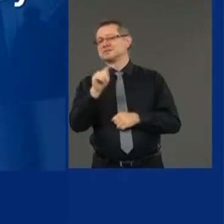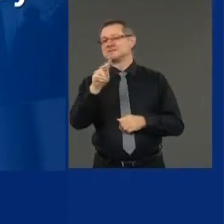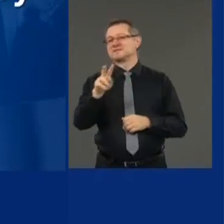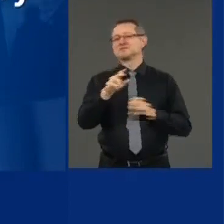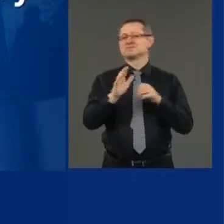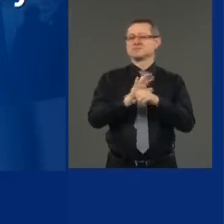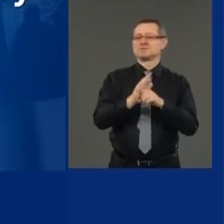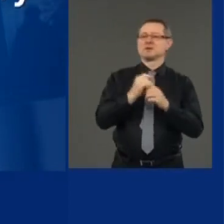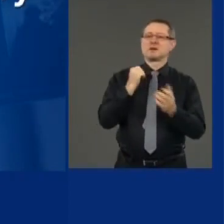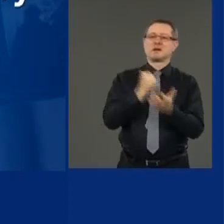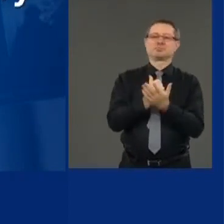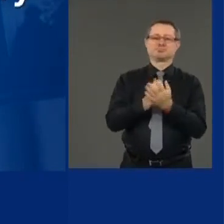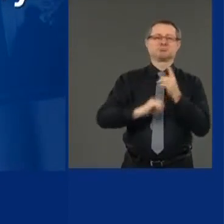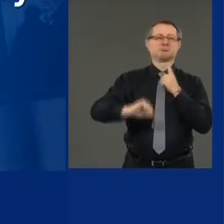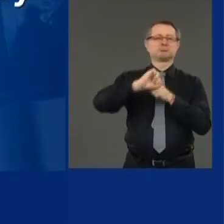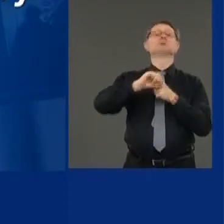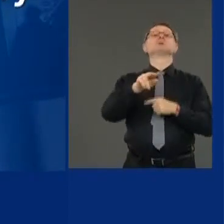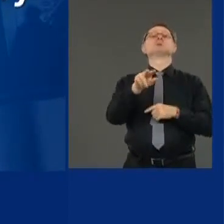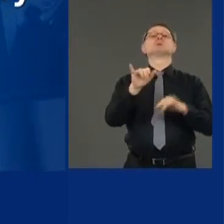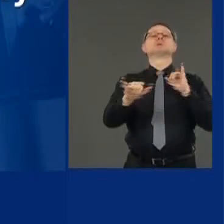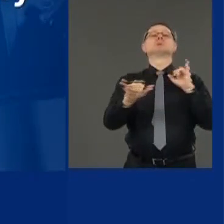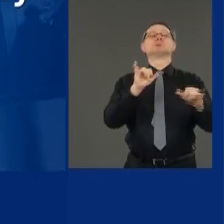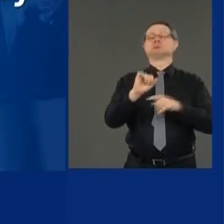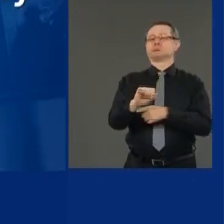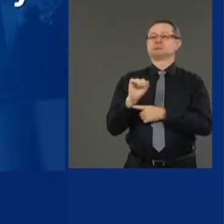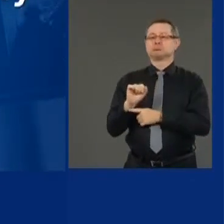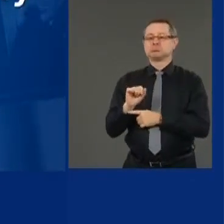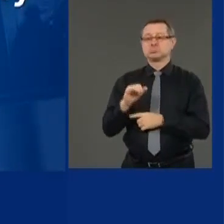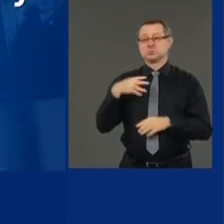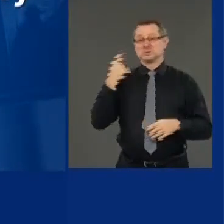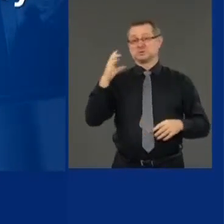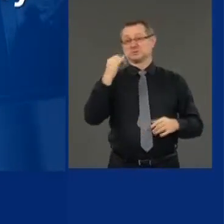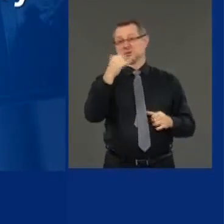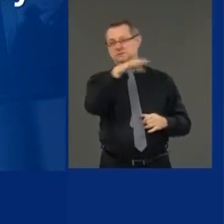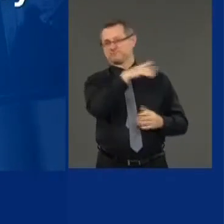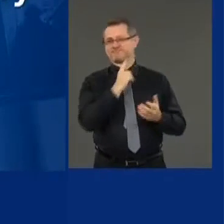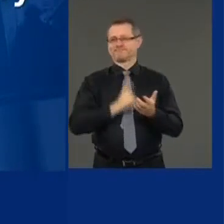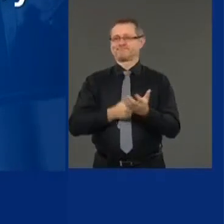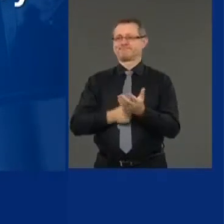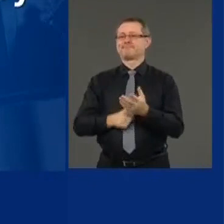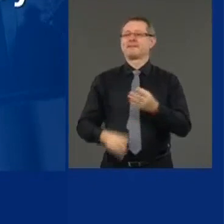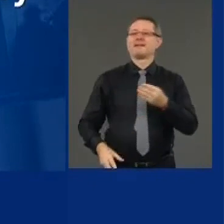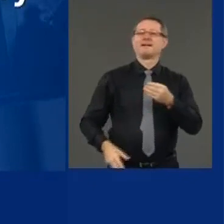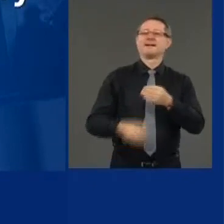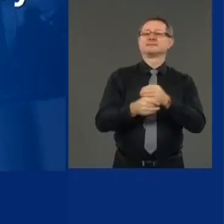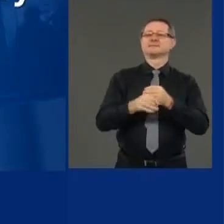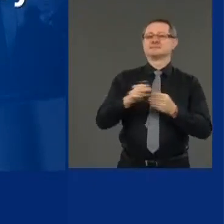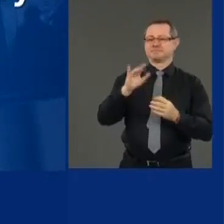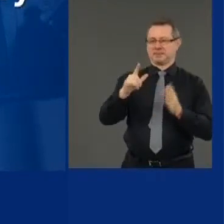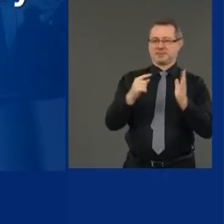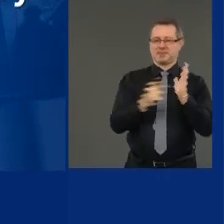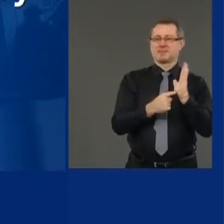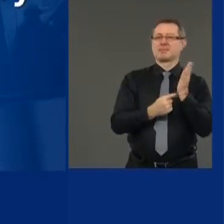Also, Washington is now discussing a supplemental bill to help with the COVID crisis.